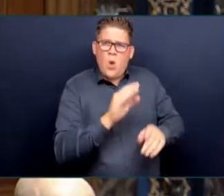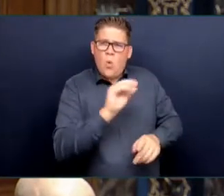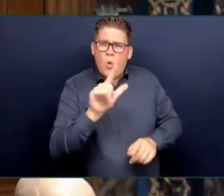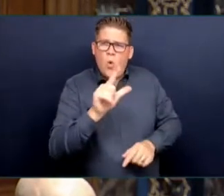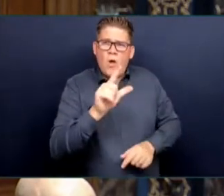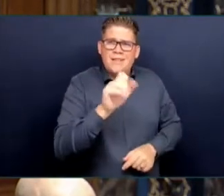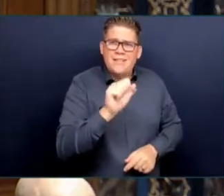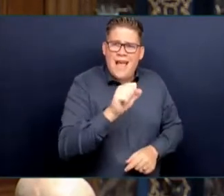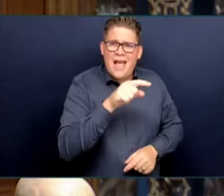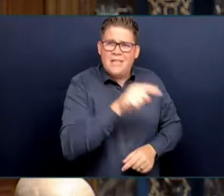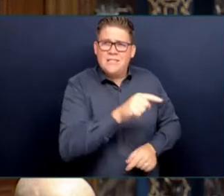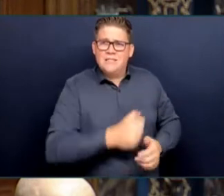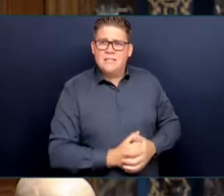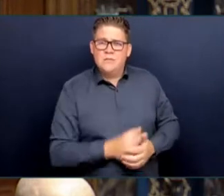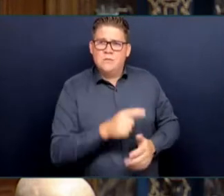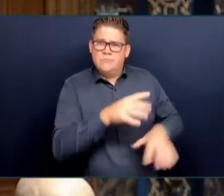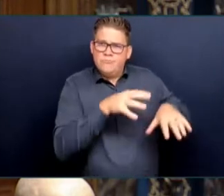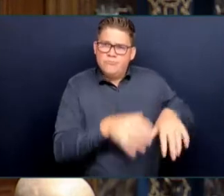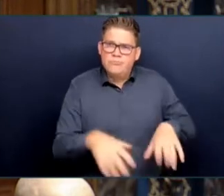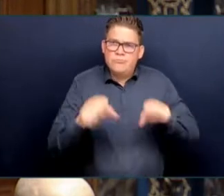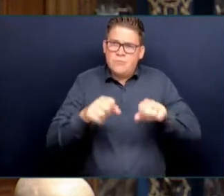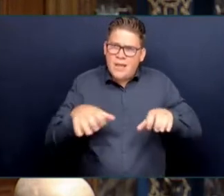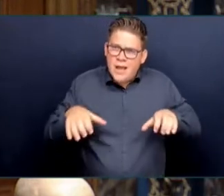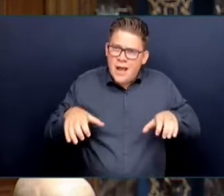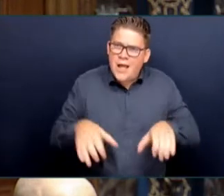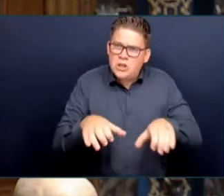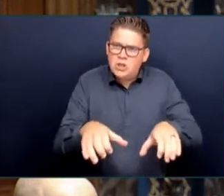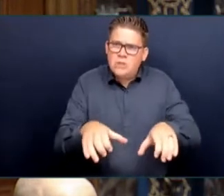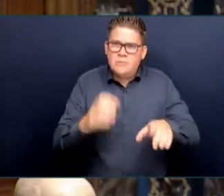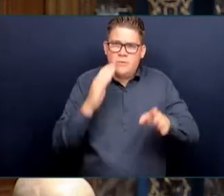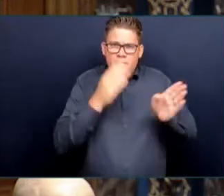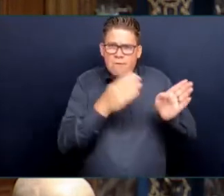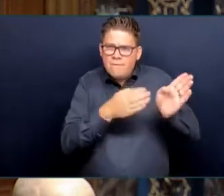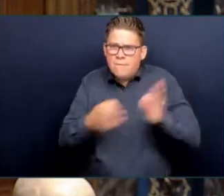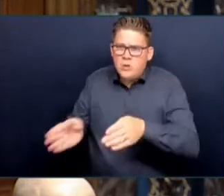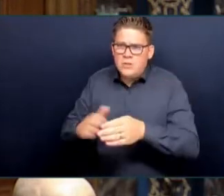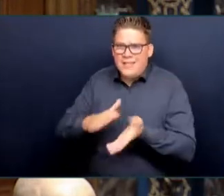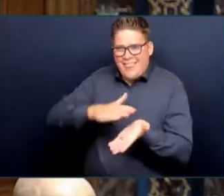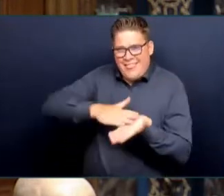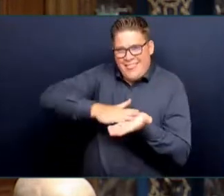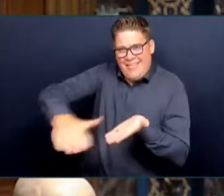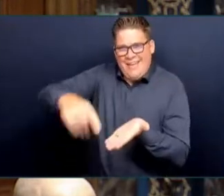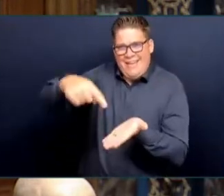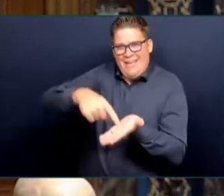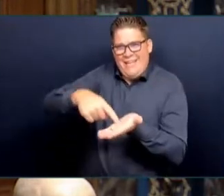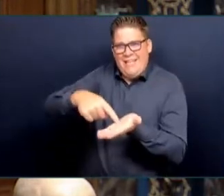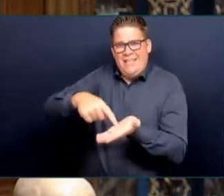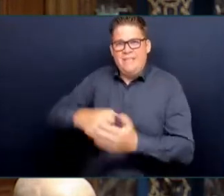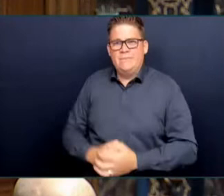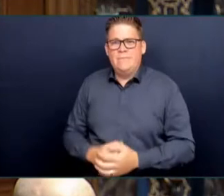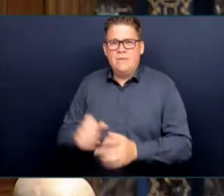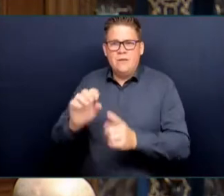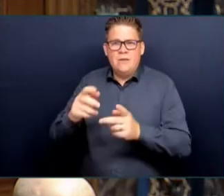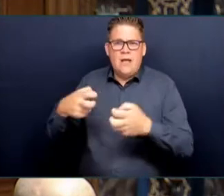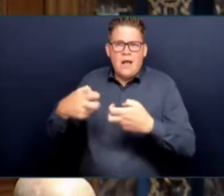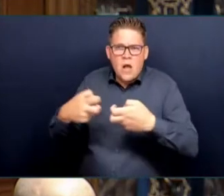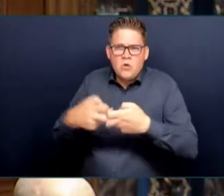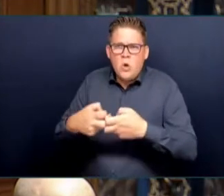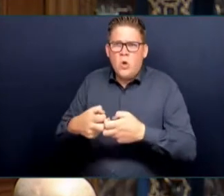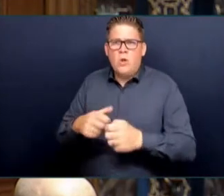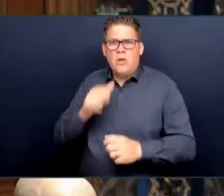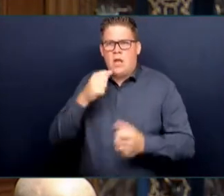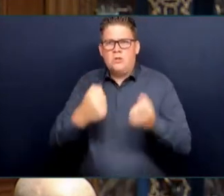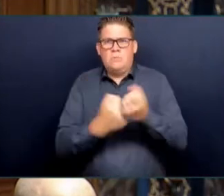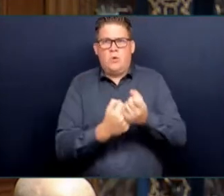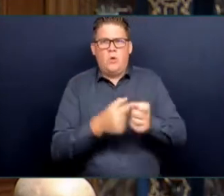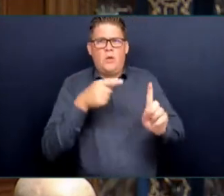fossil-fuel-based economy. Through you, Honourable Speaker, again to the Premier, atmospheric rivers, heat domes,